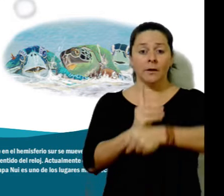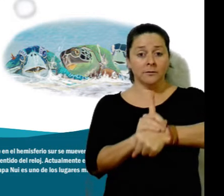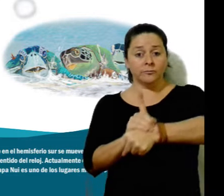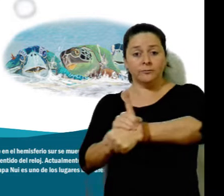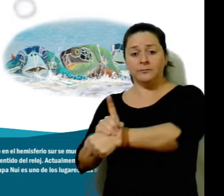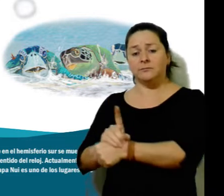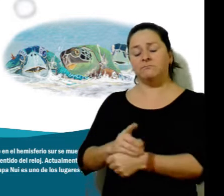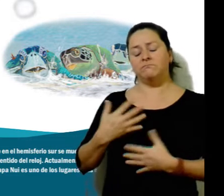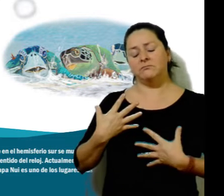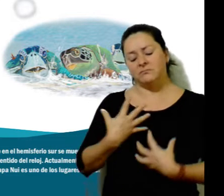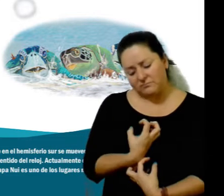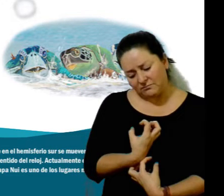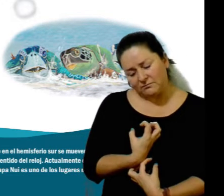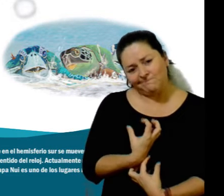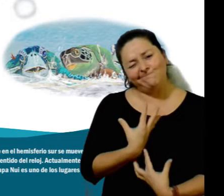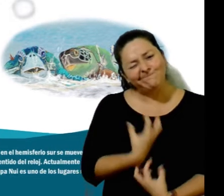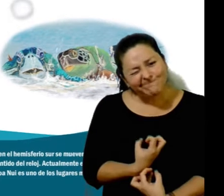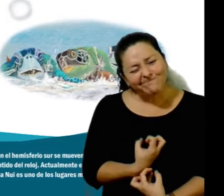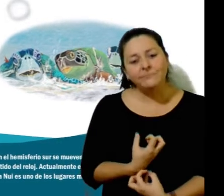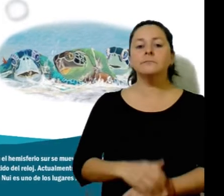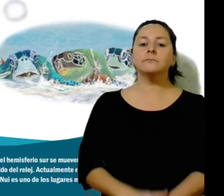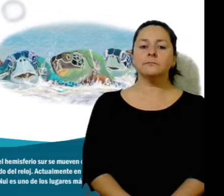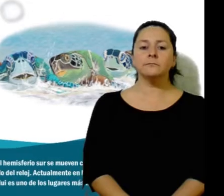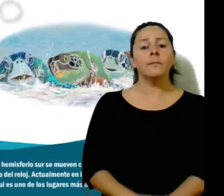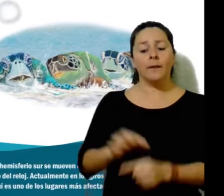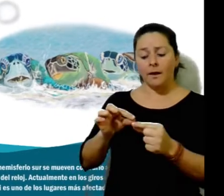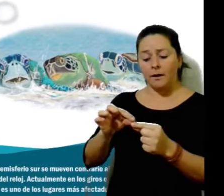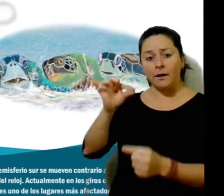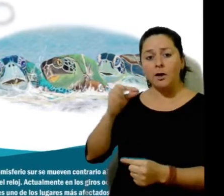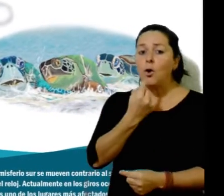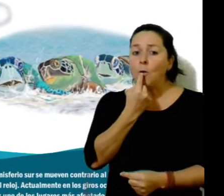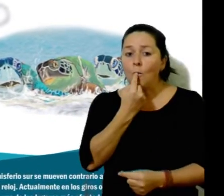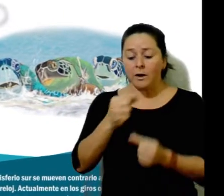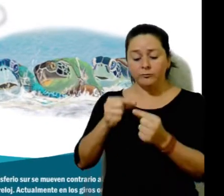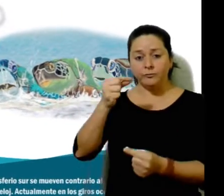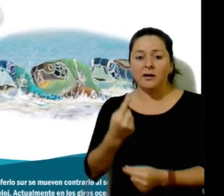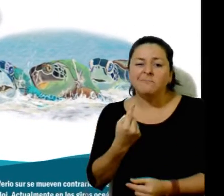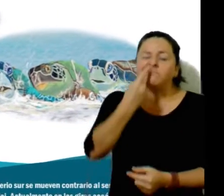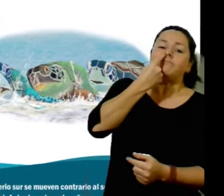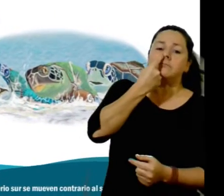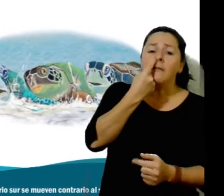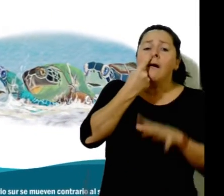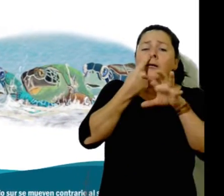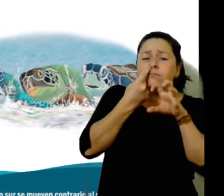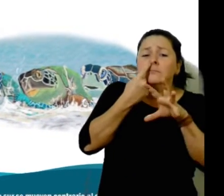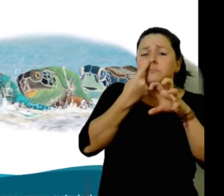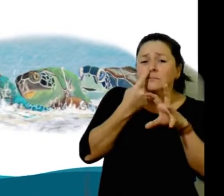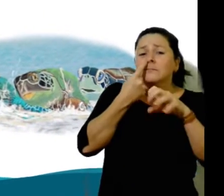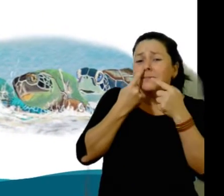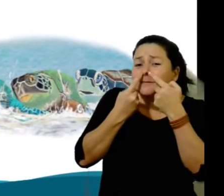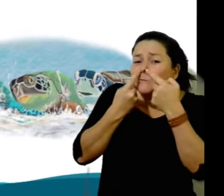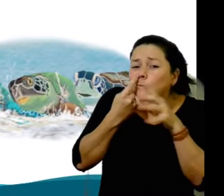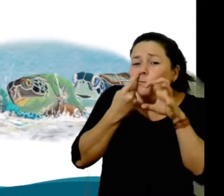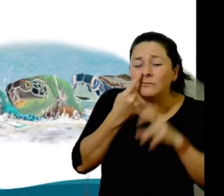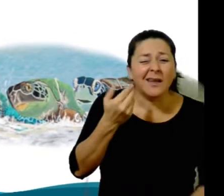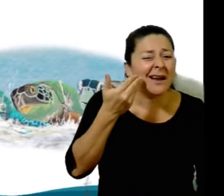They are wise and recognize what has happened. Midas cries in anguish. She has a plastic